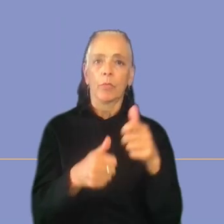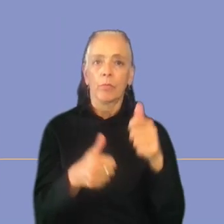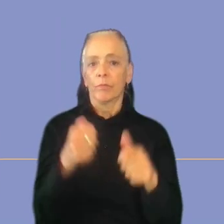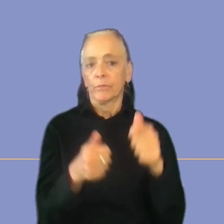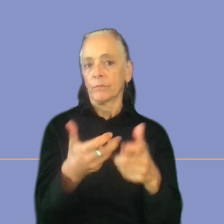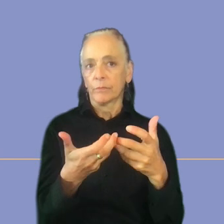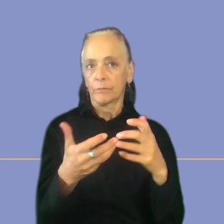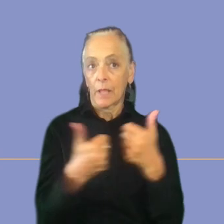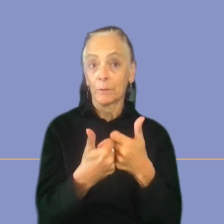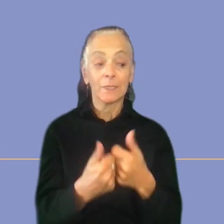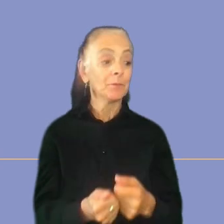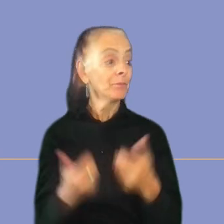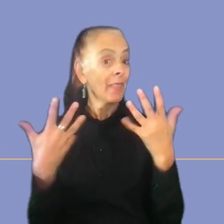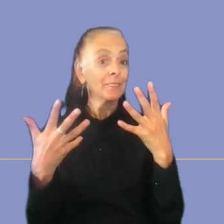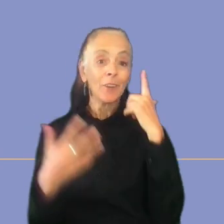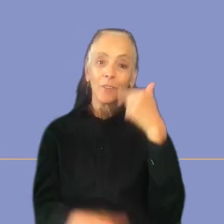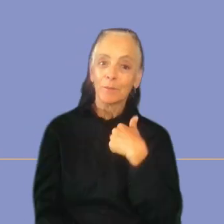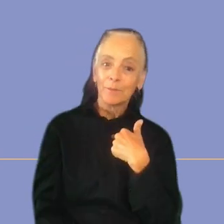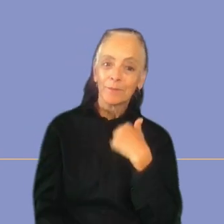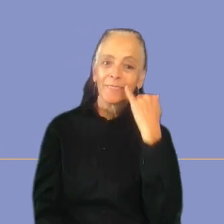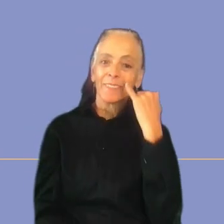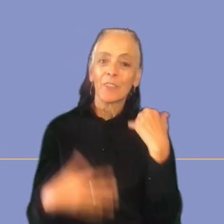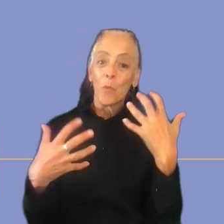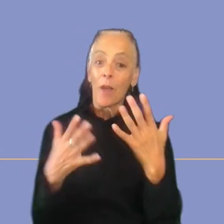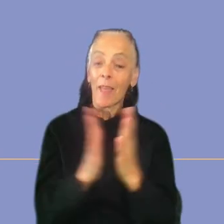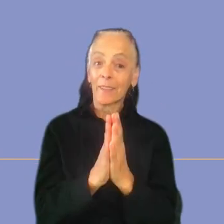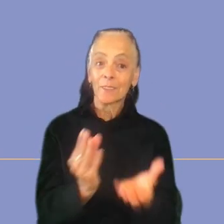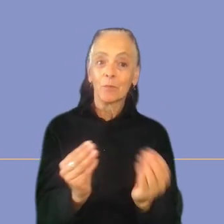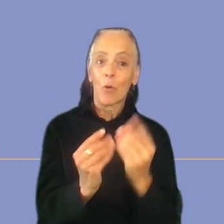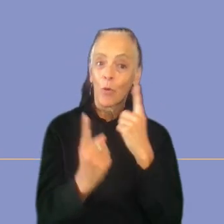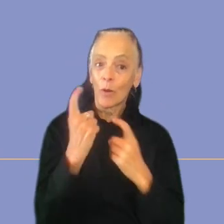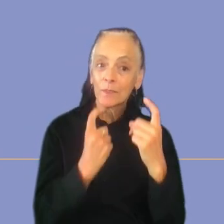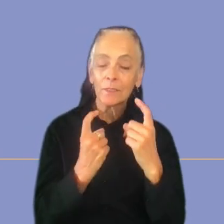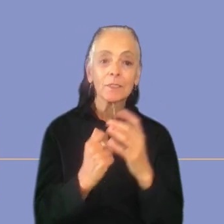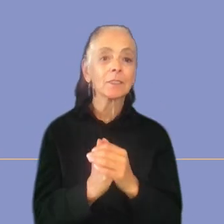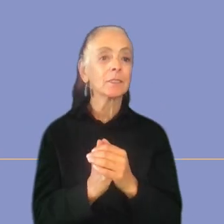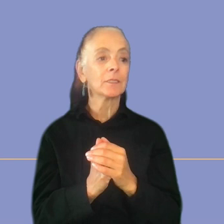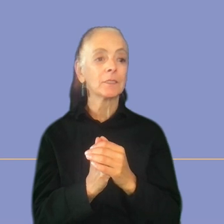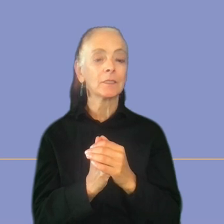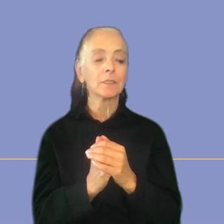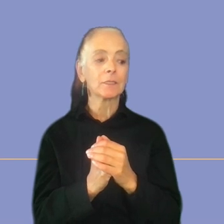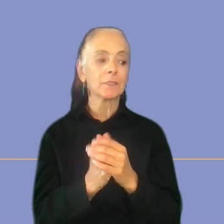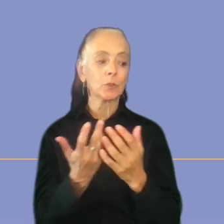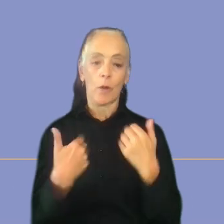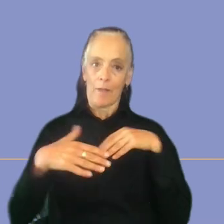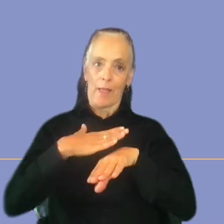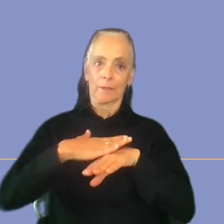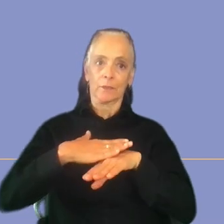So that was it for me. If you want to ask me more questions or you would like to have access to the different